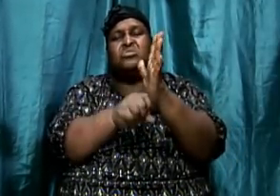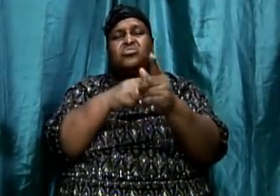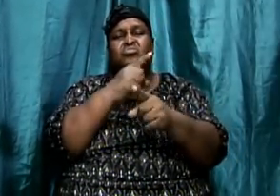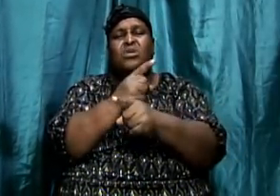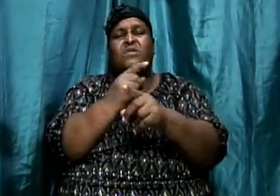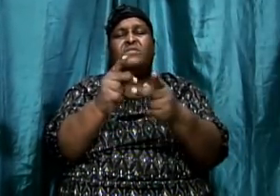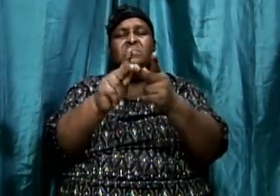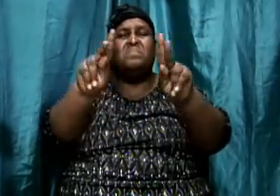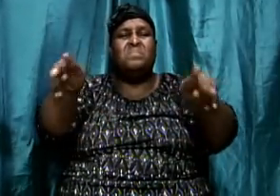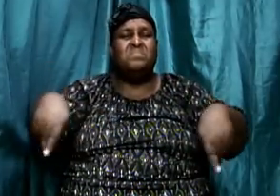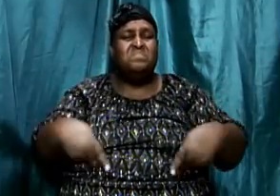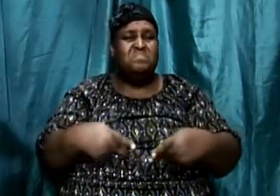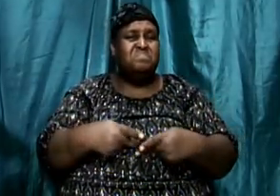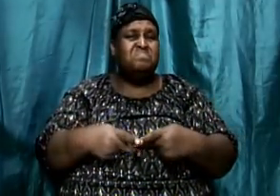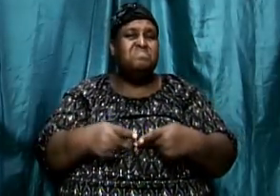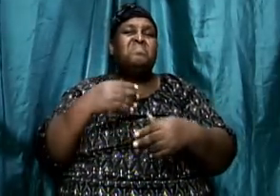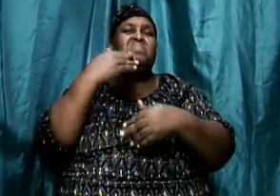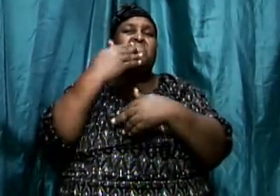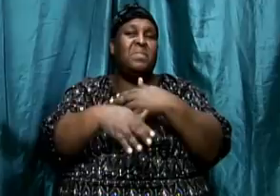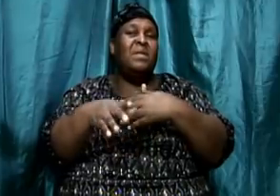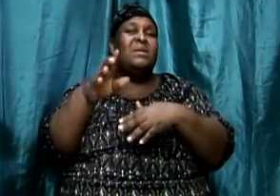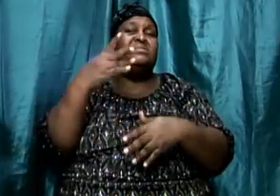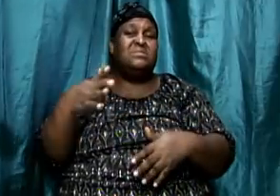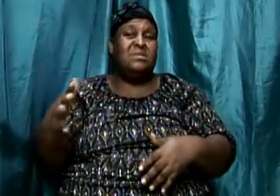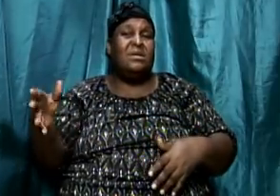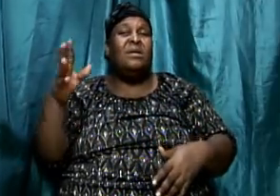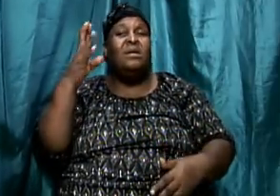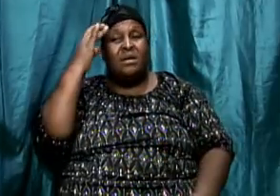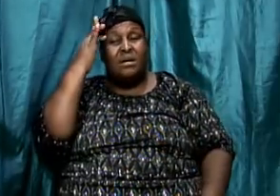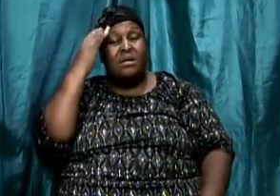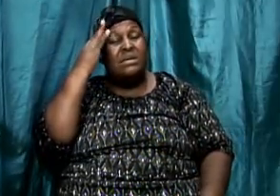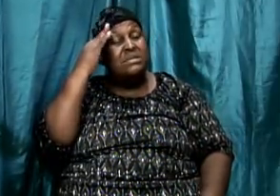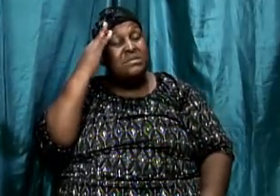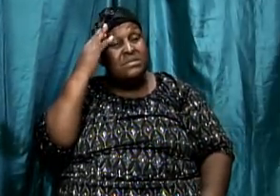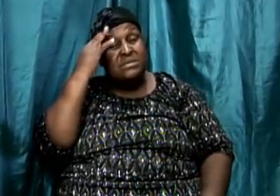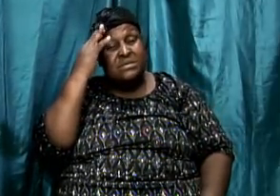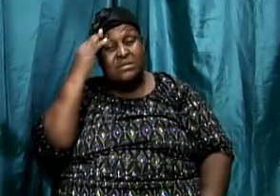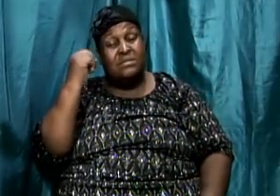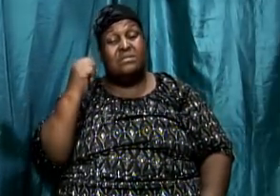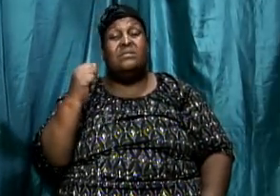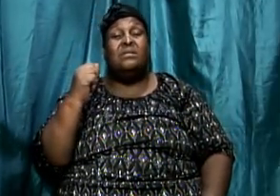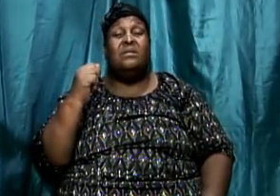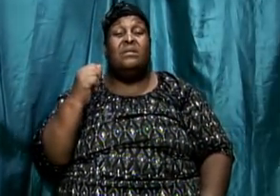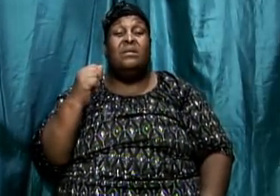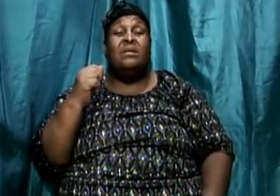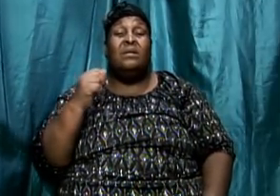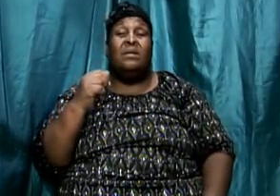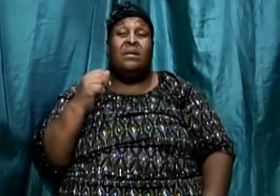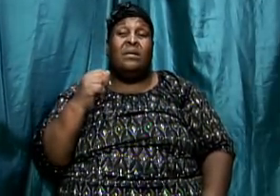next thing we have to consider, praise God, we have to consider